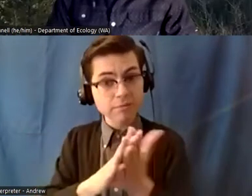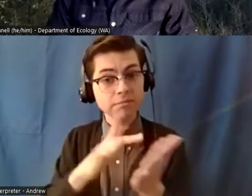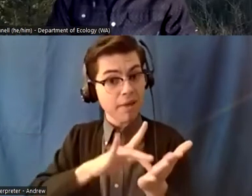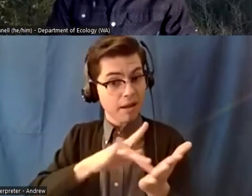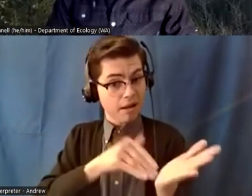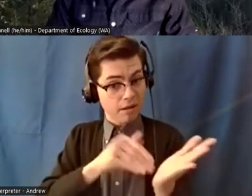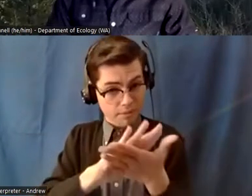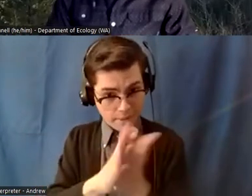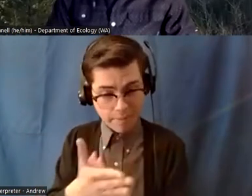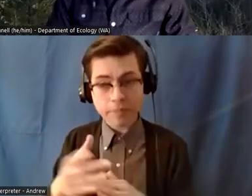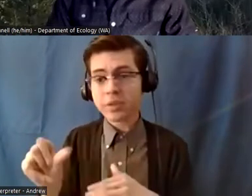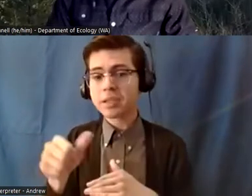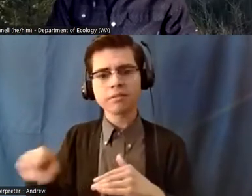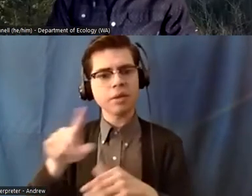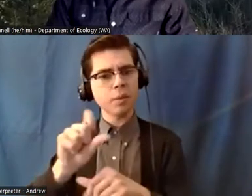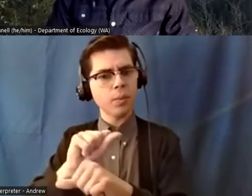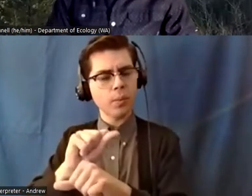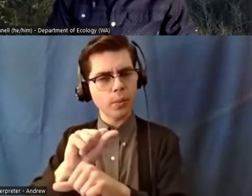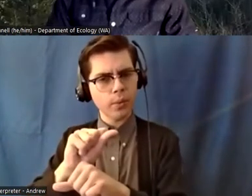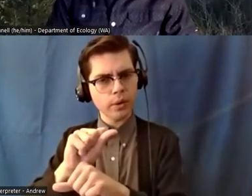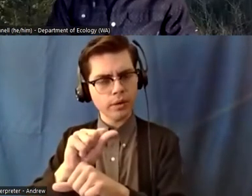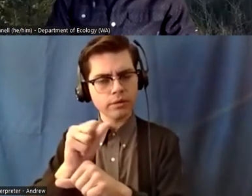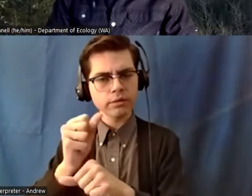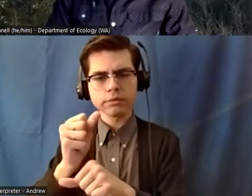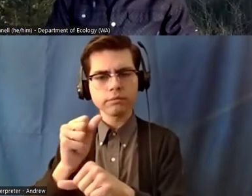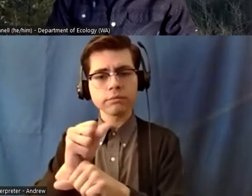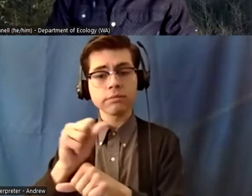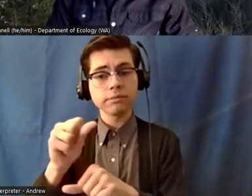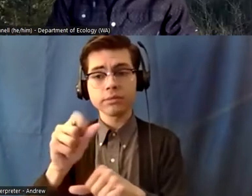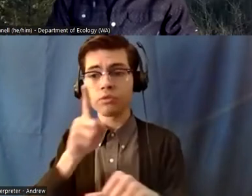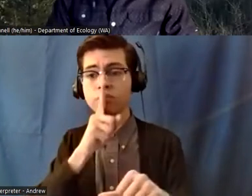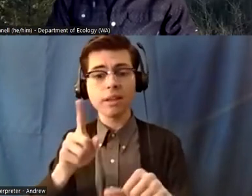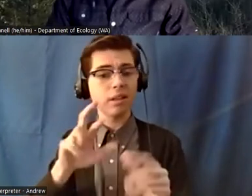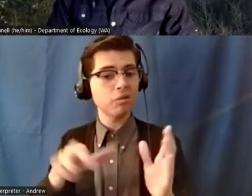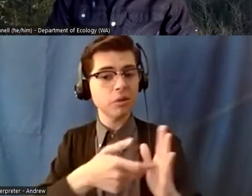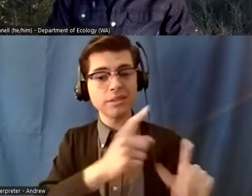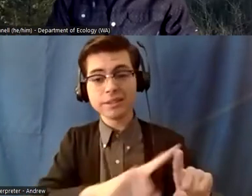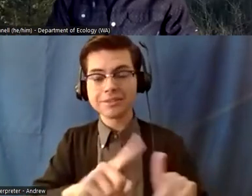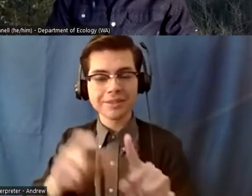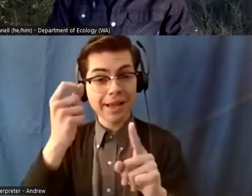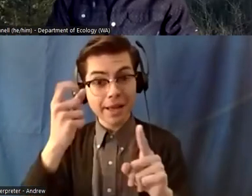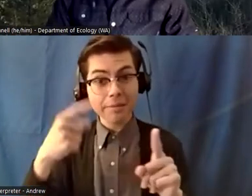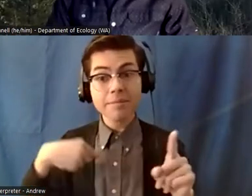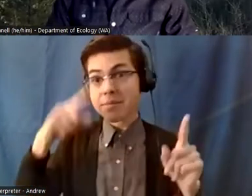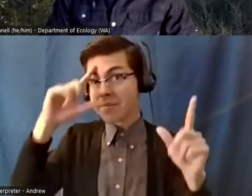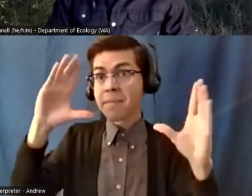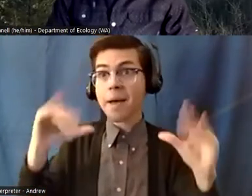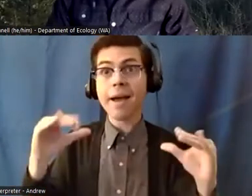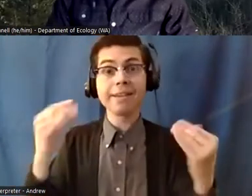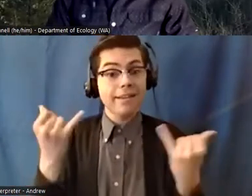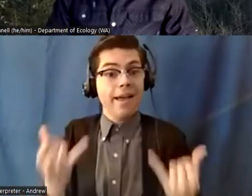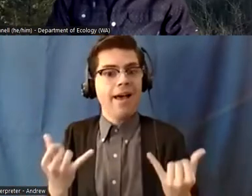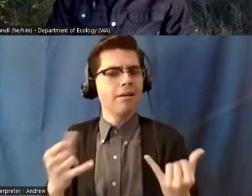it's an aspect of my job i didn't anticipate back then because i was shy down from syracuse and now working with all these